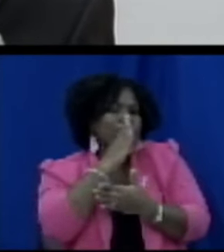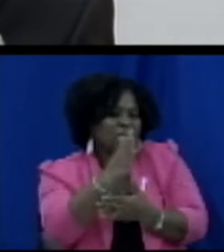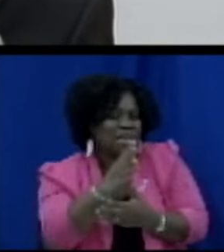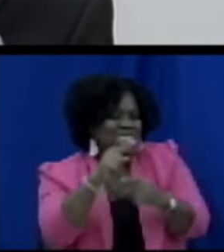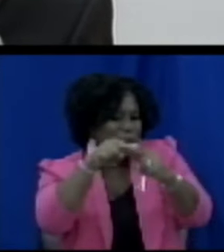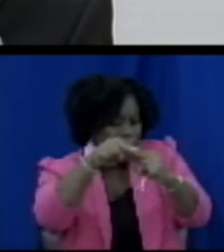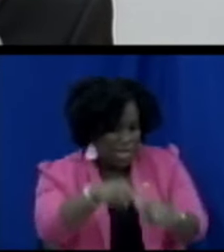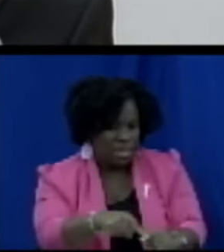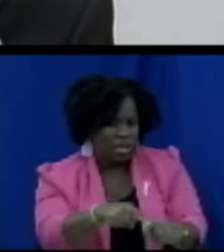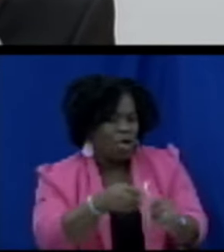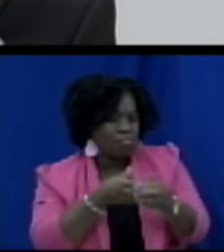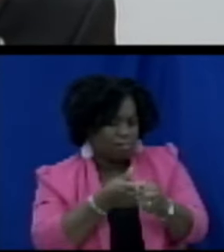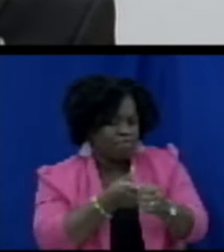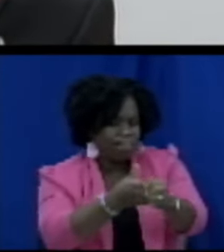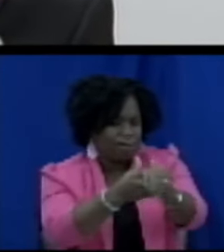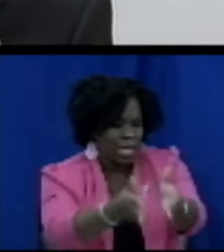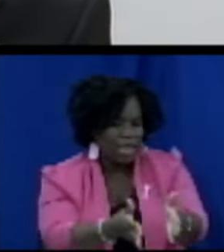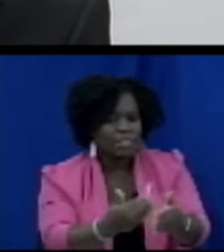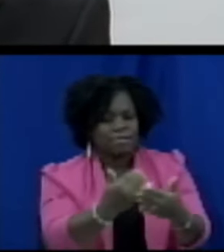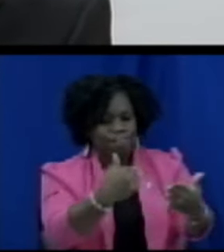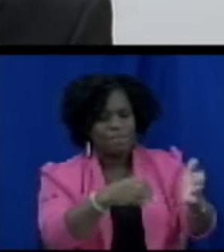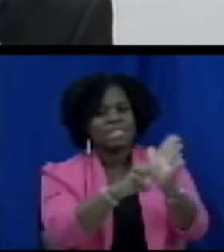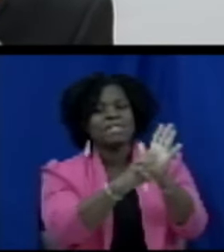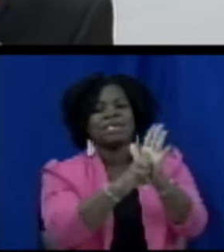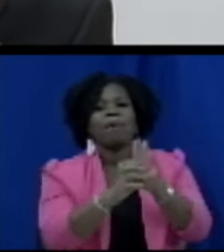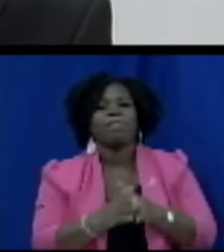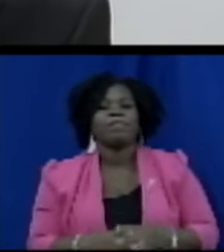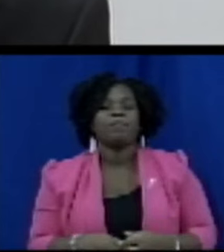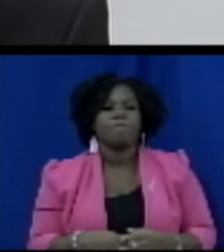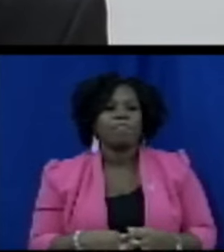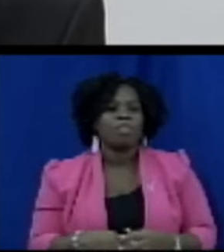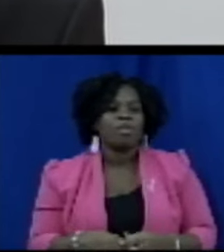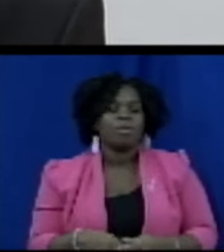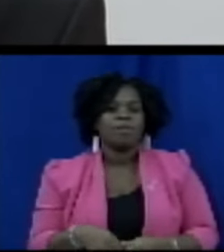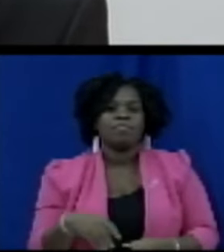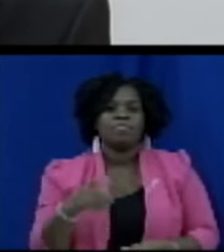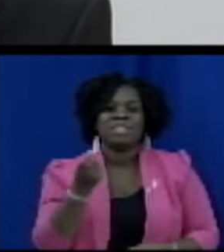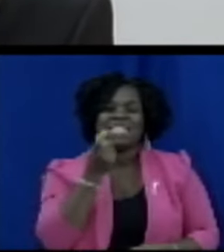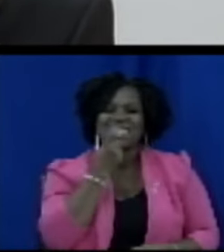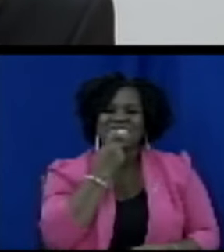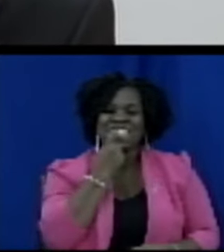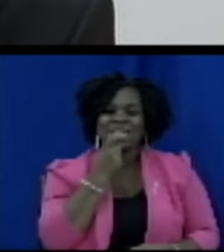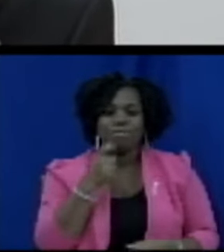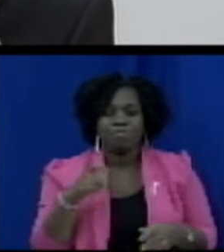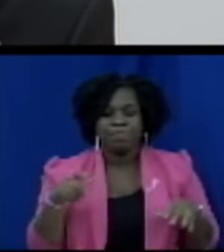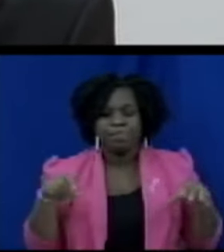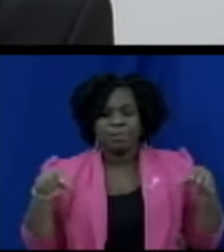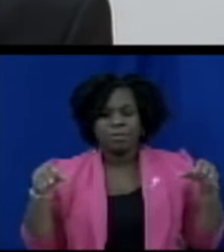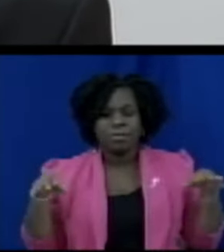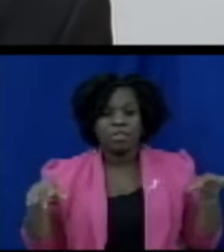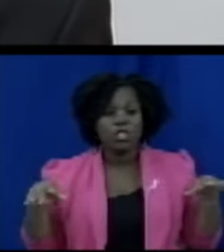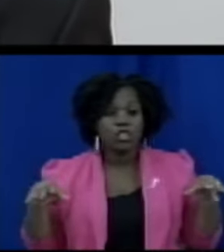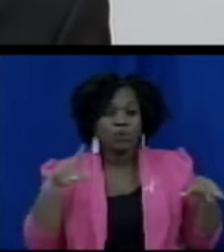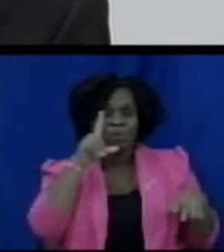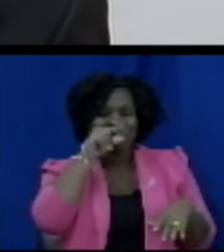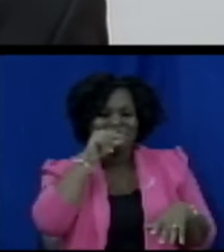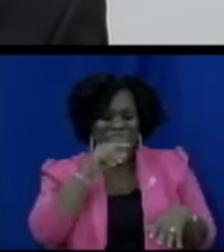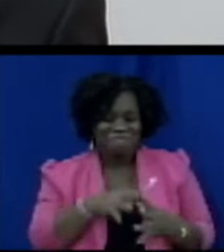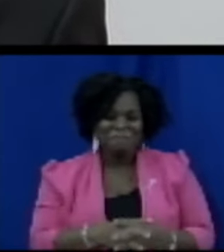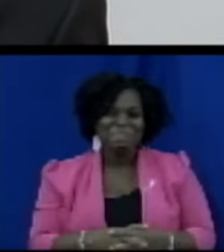guidelines let's take for example frozen chicken the maximum